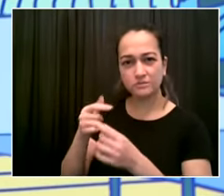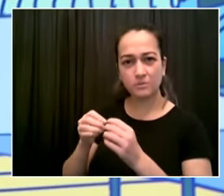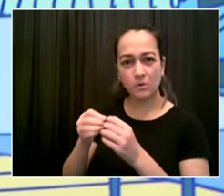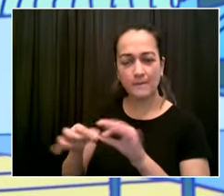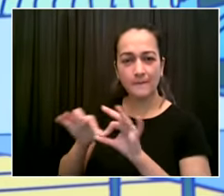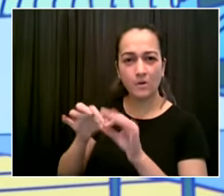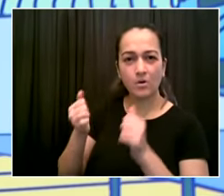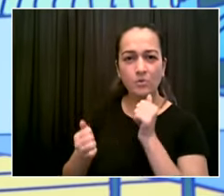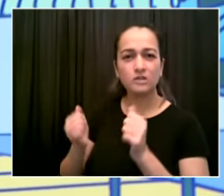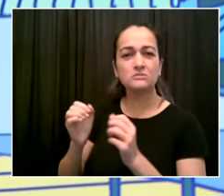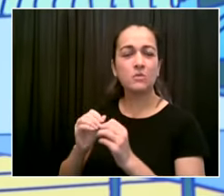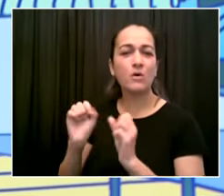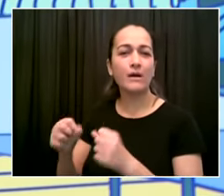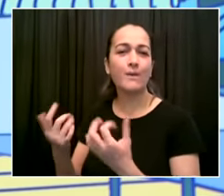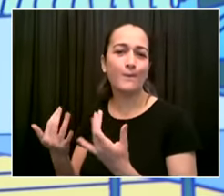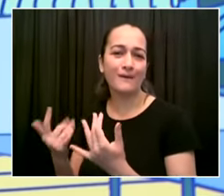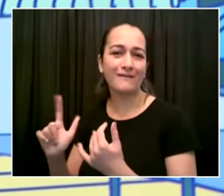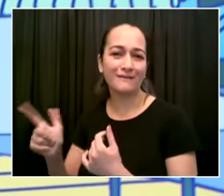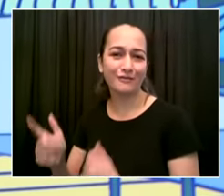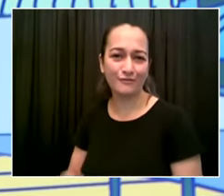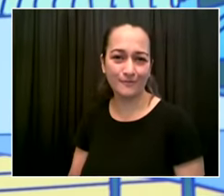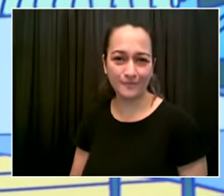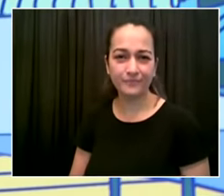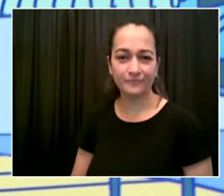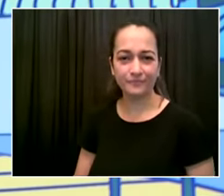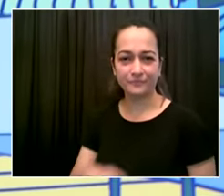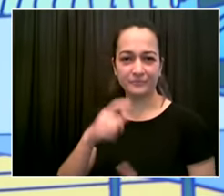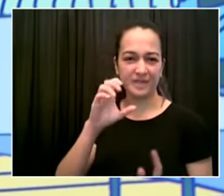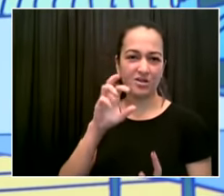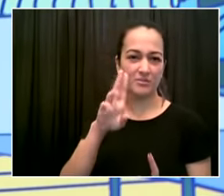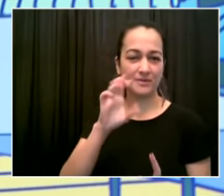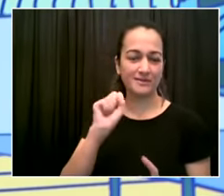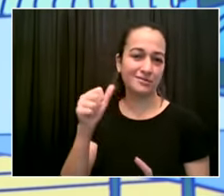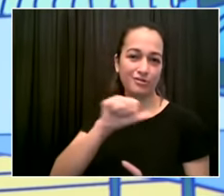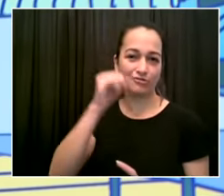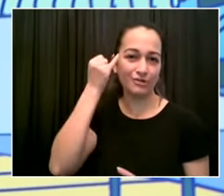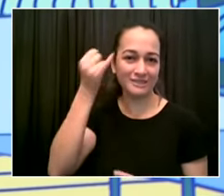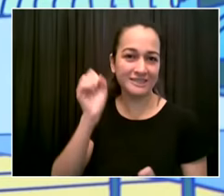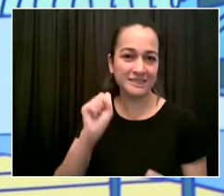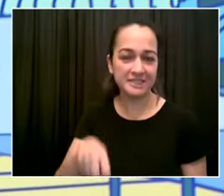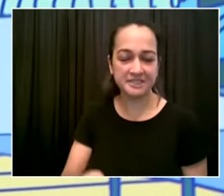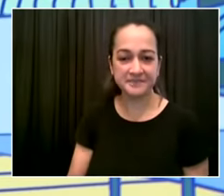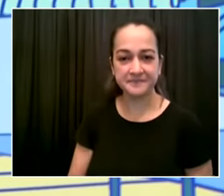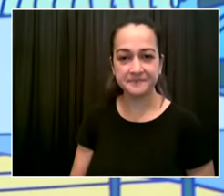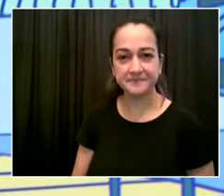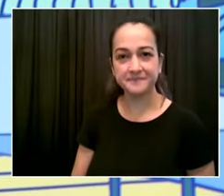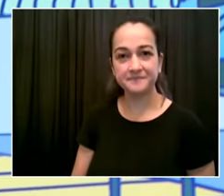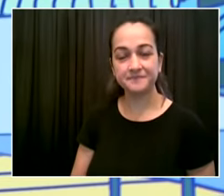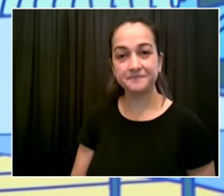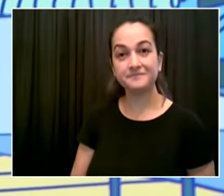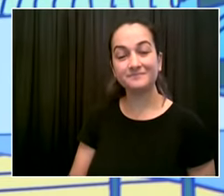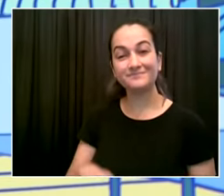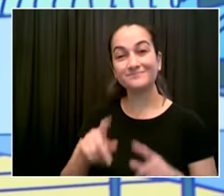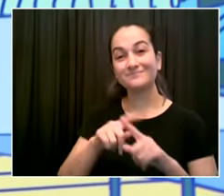we can certainly get you a briefing on that but it has been an adamant priority everyone needs speedy justice